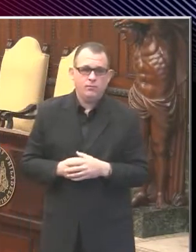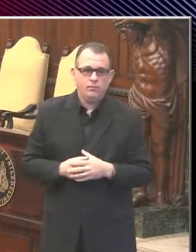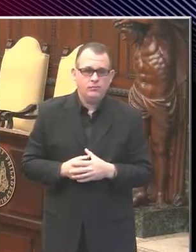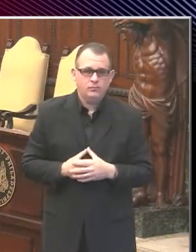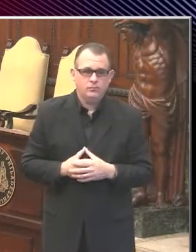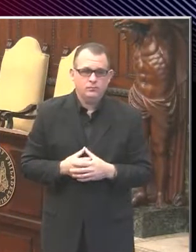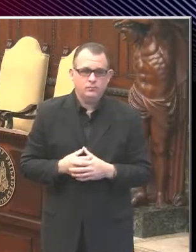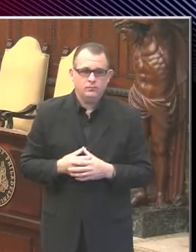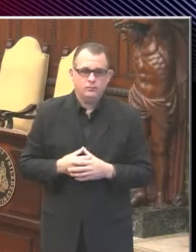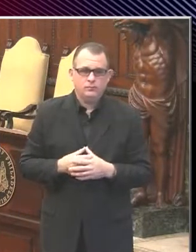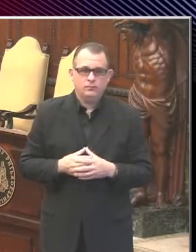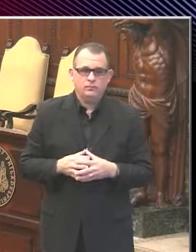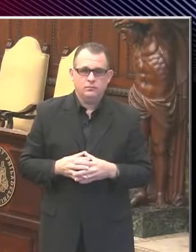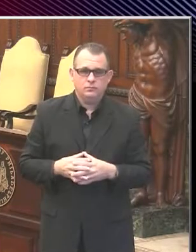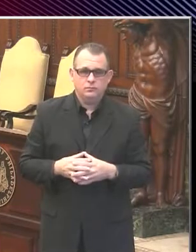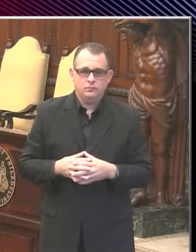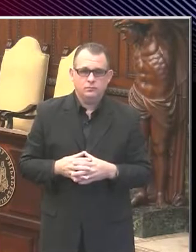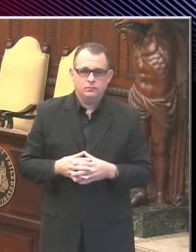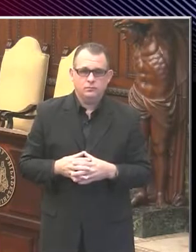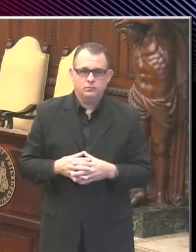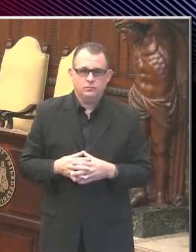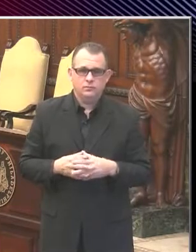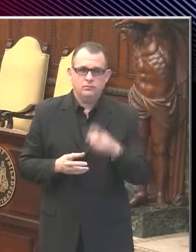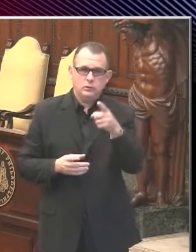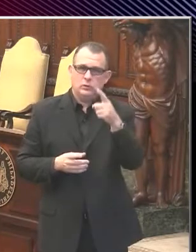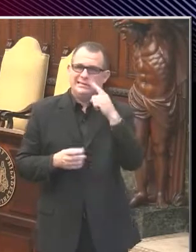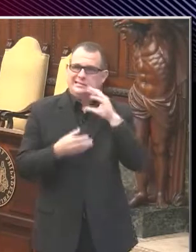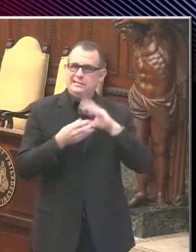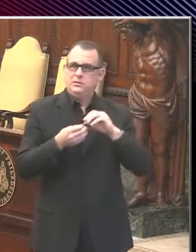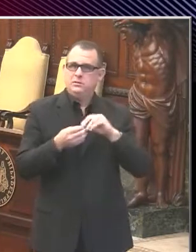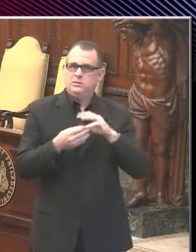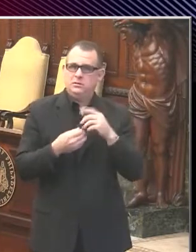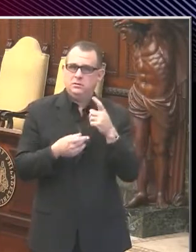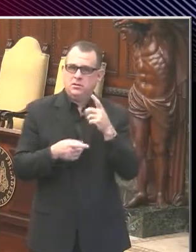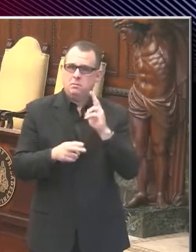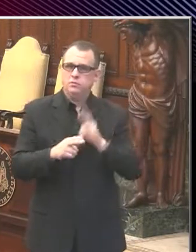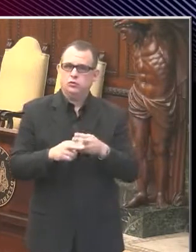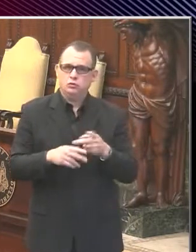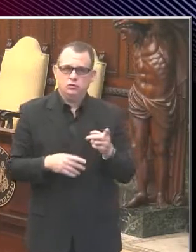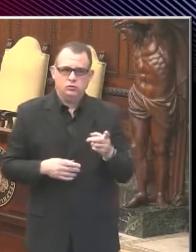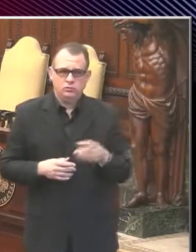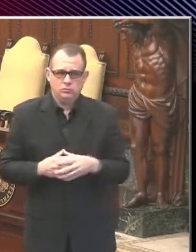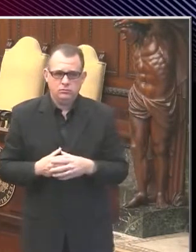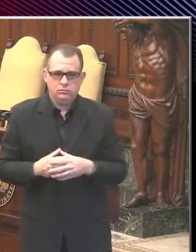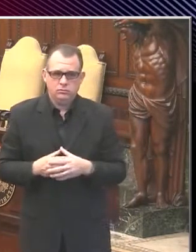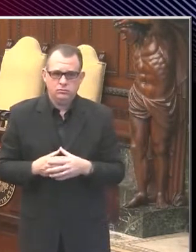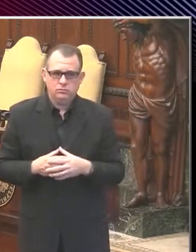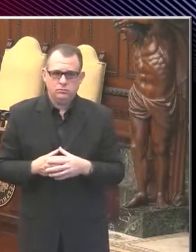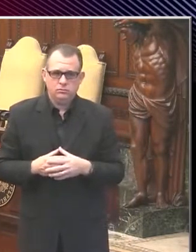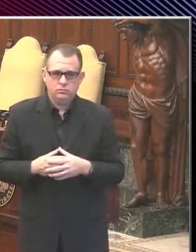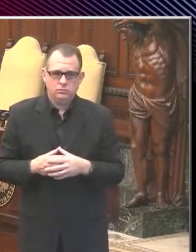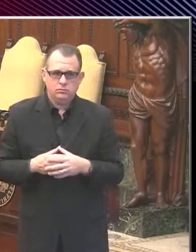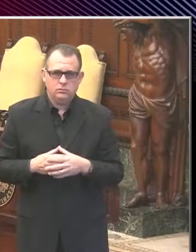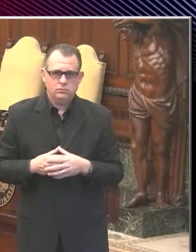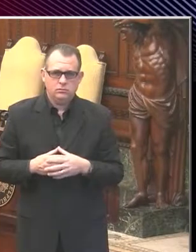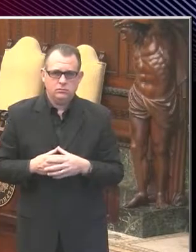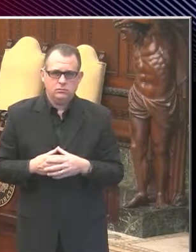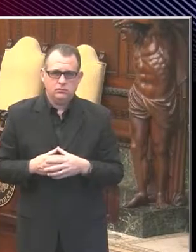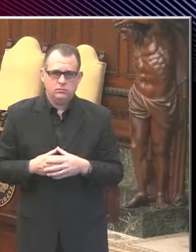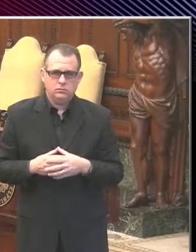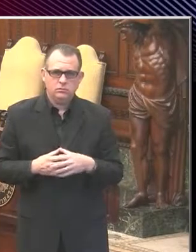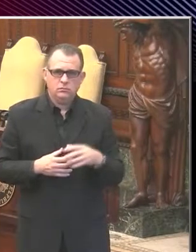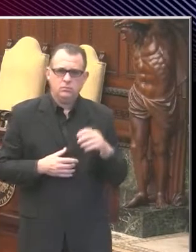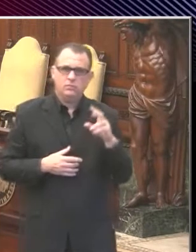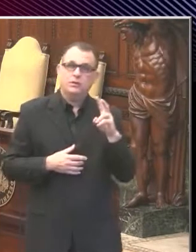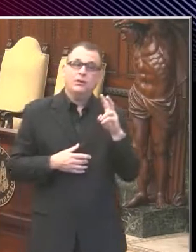And, you you mentioned that there are no borders to the virus. Even with just the surrounding counties going fully